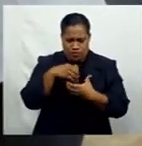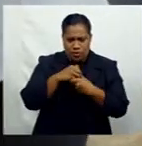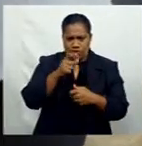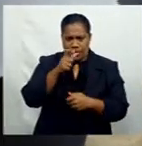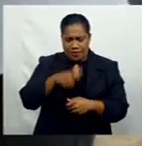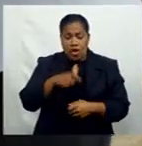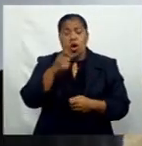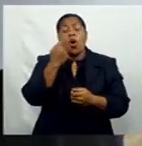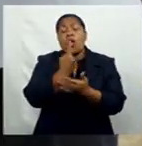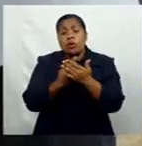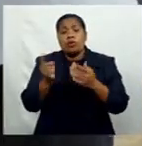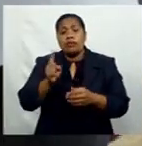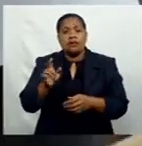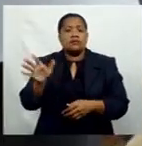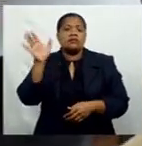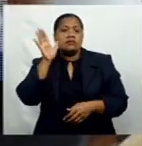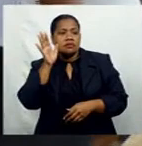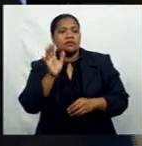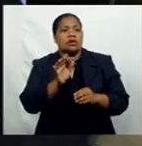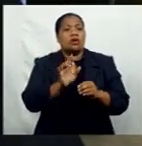adhering to safety procedures.